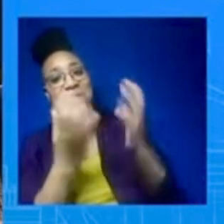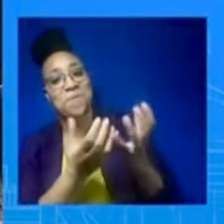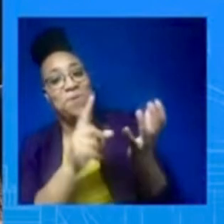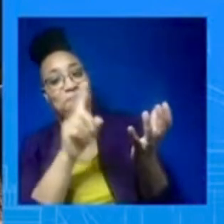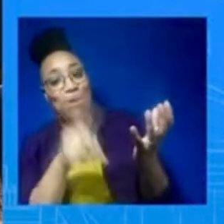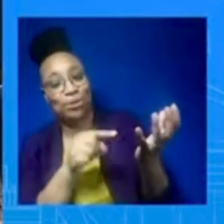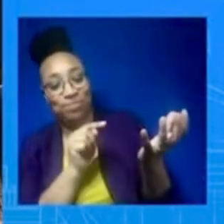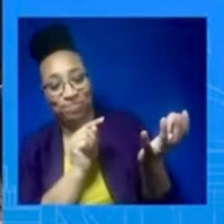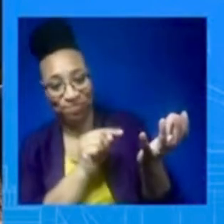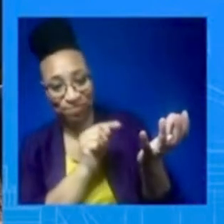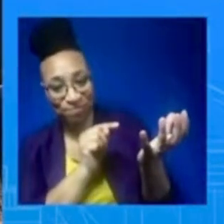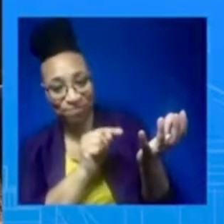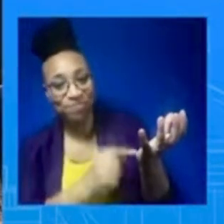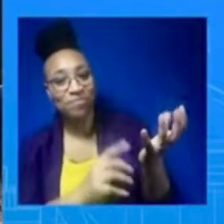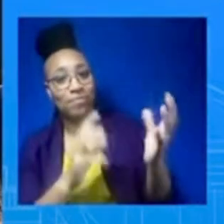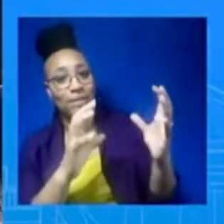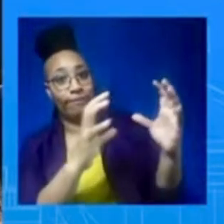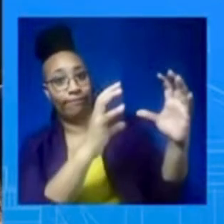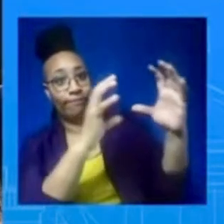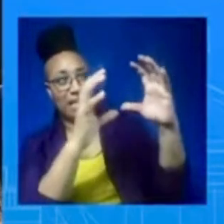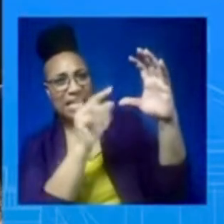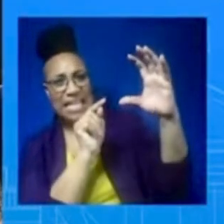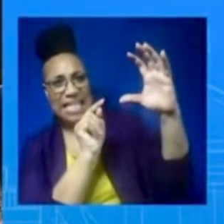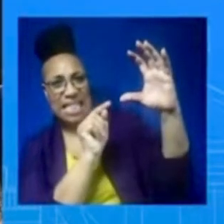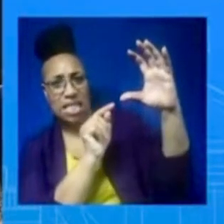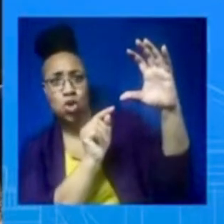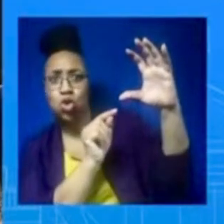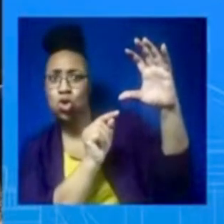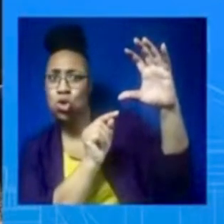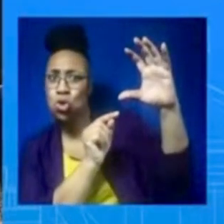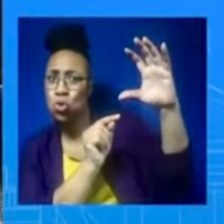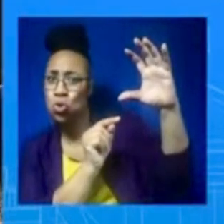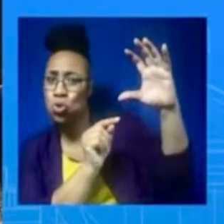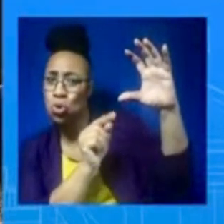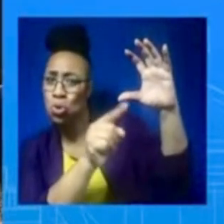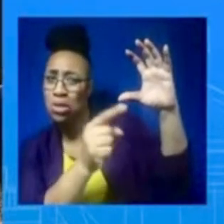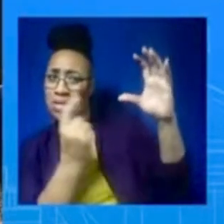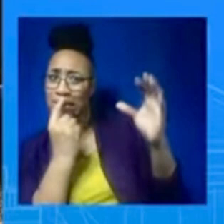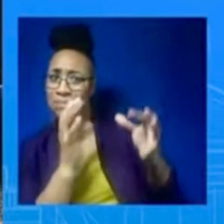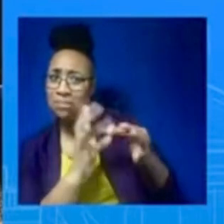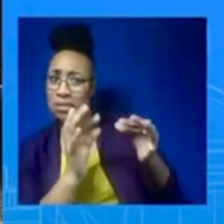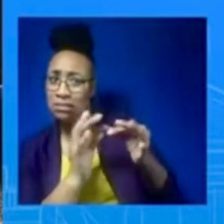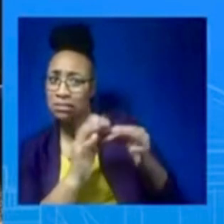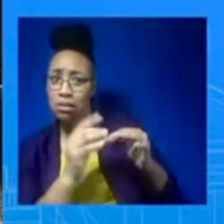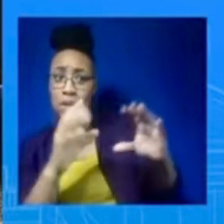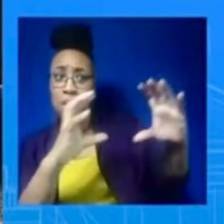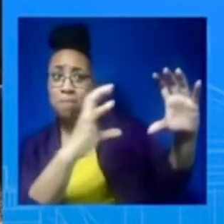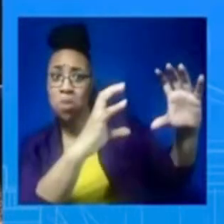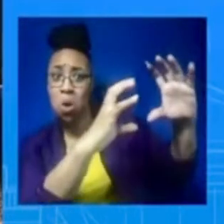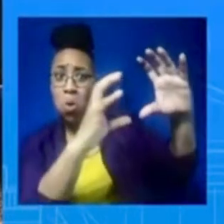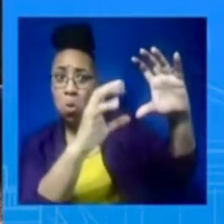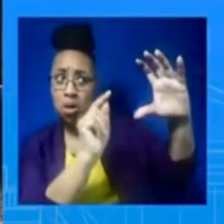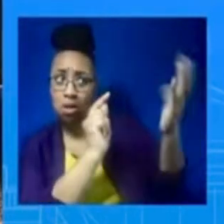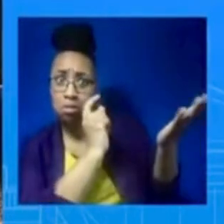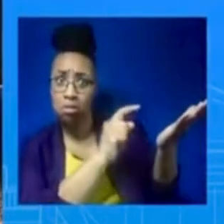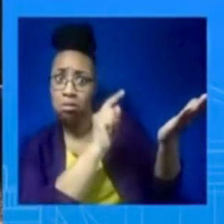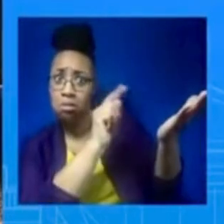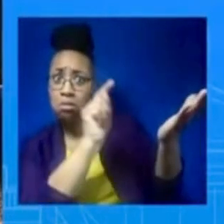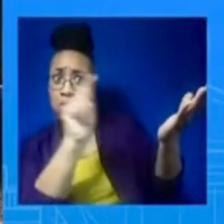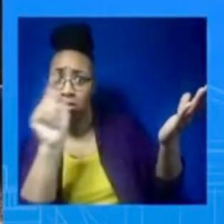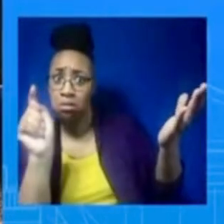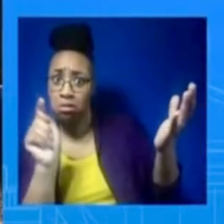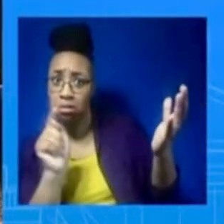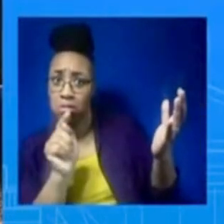sighted over dozens of countries. 40 to 50. 40 to 50. Have you asked other countries to take action against